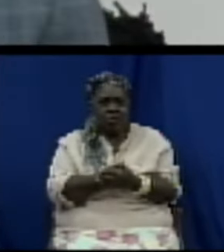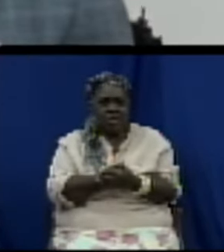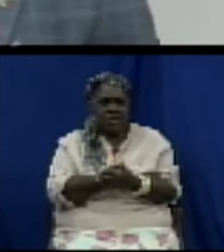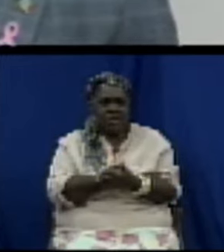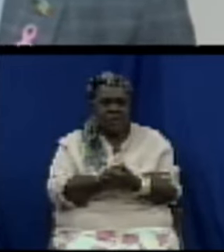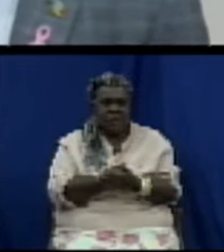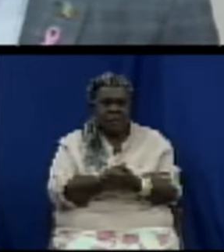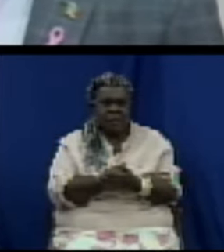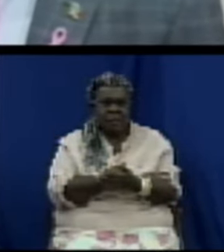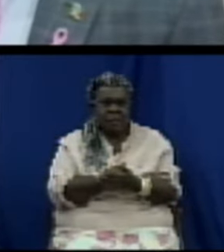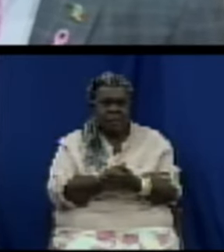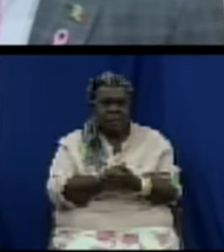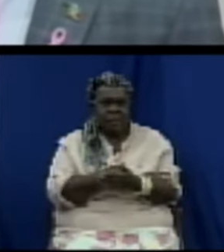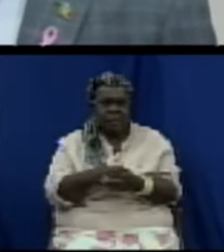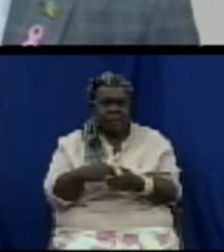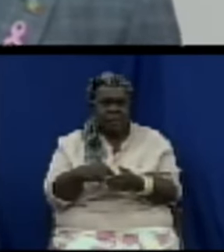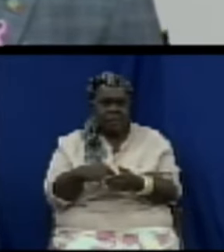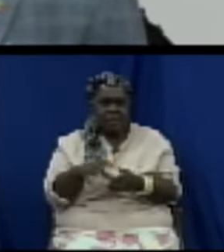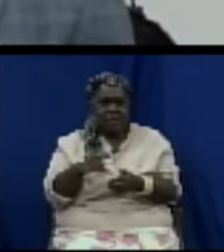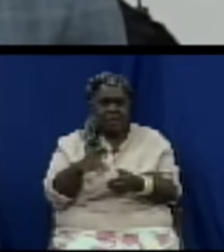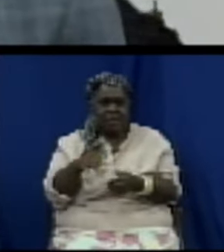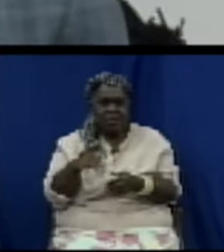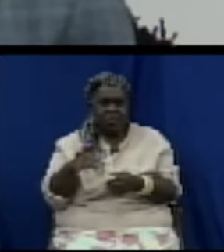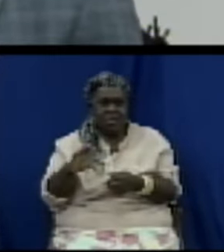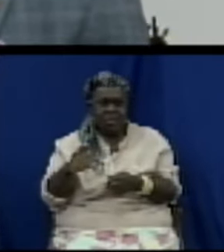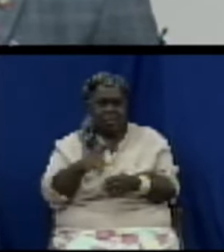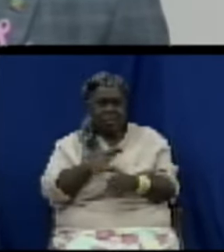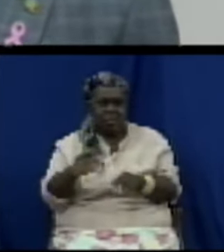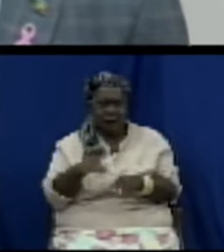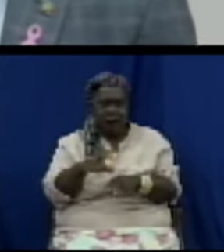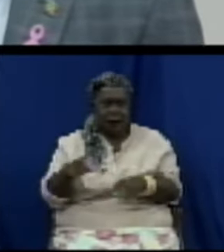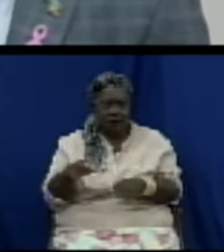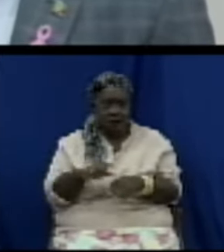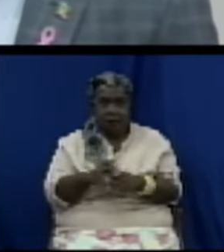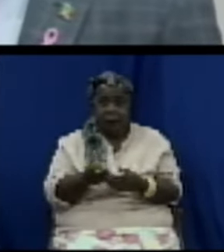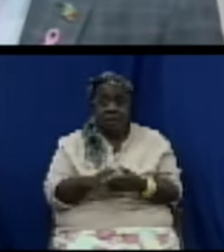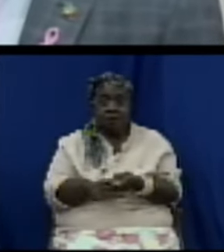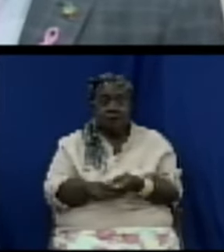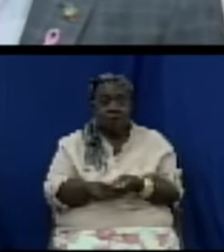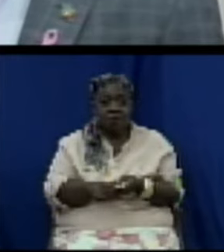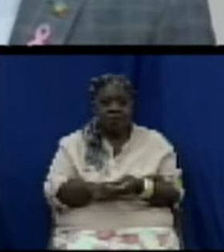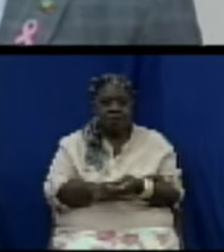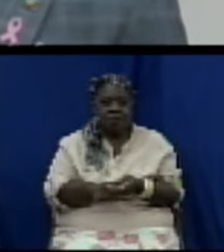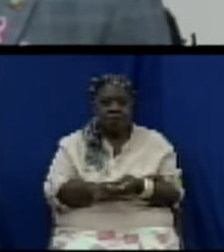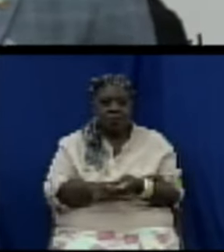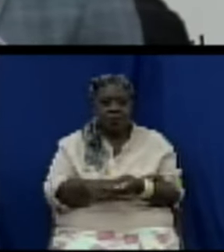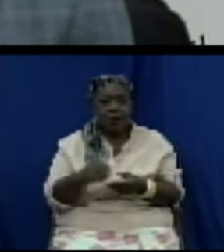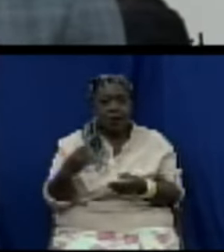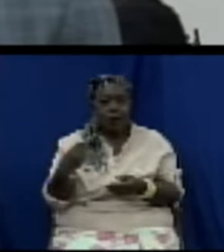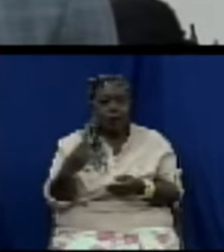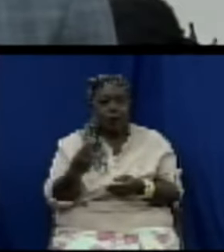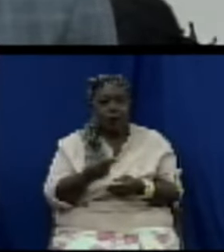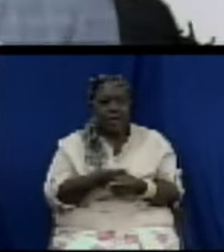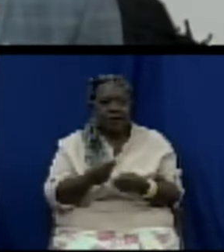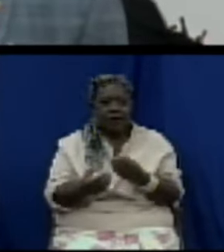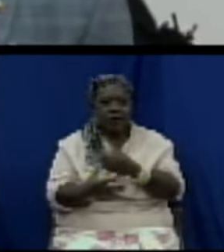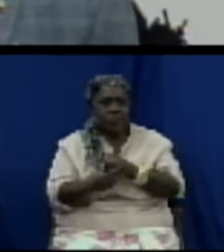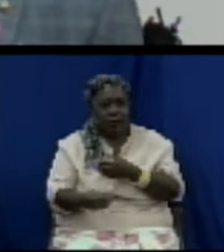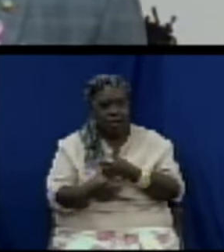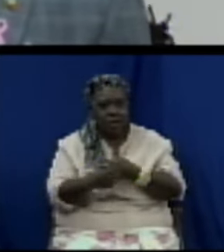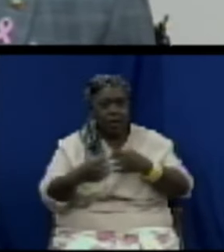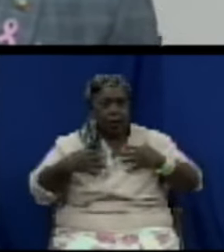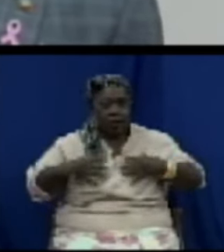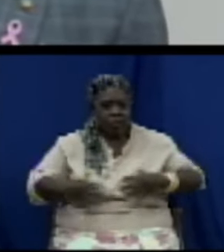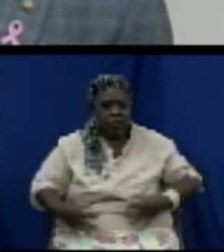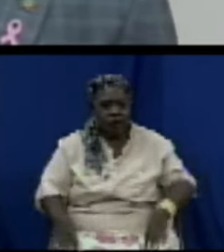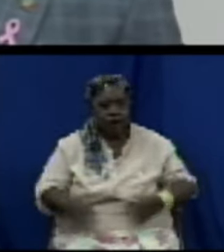I know that Nevis has 128 slice, so in this space of St. Kitts and Nevis, we would have two very modern CT scan machines.